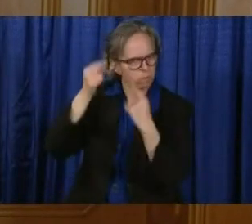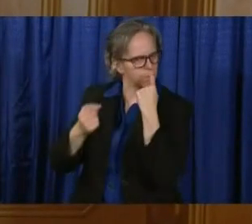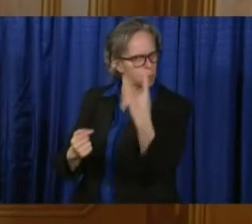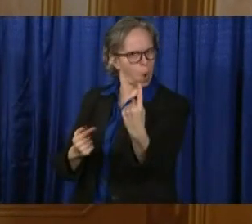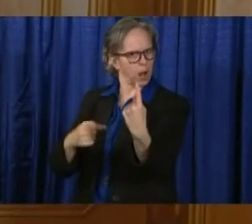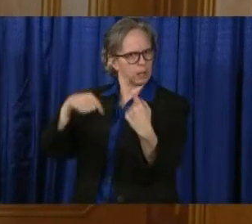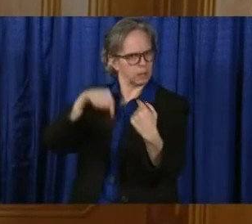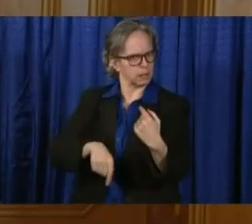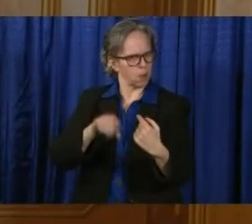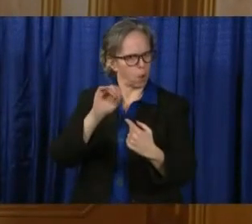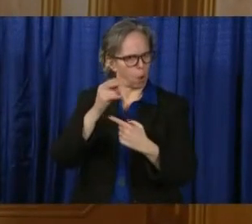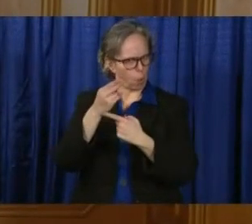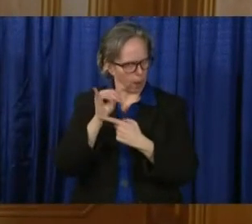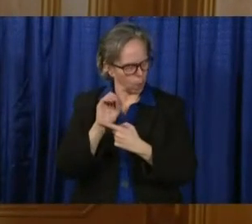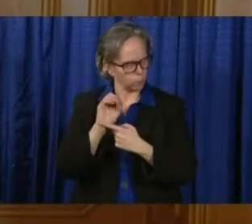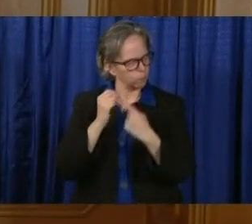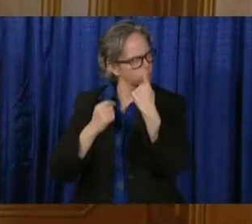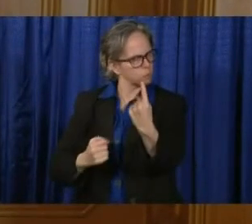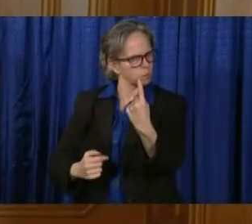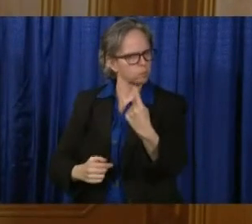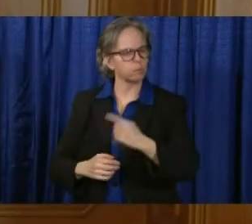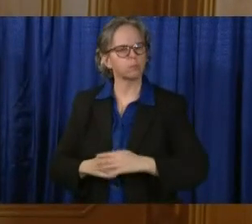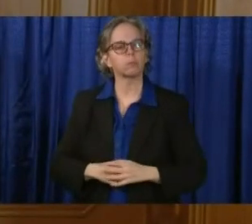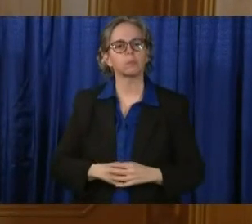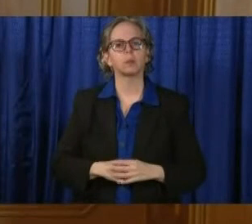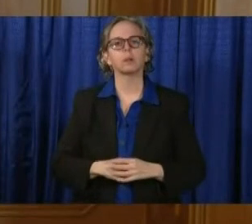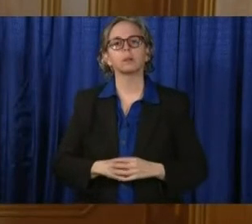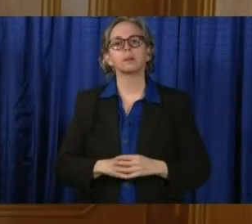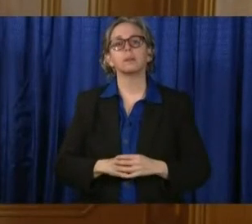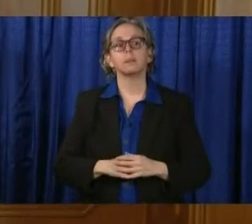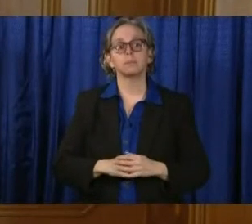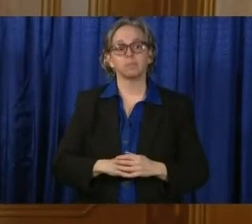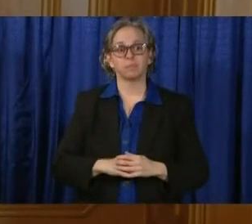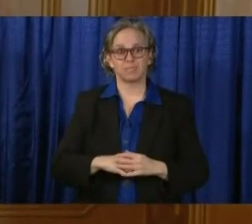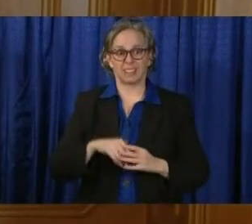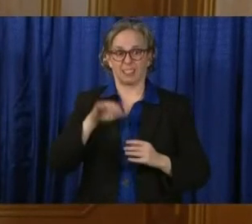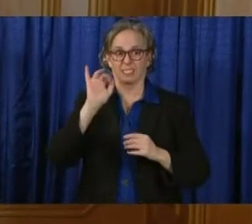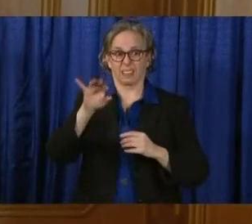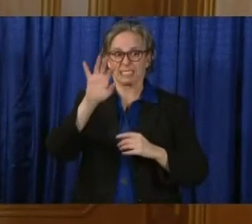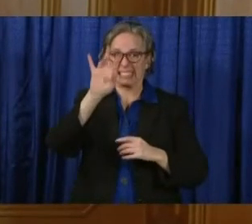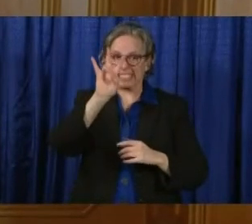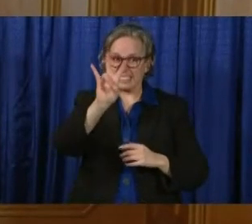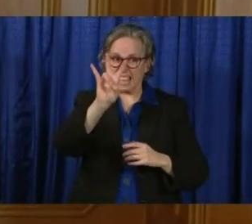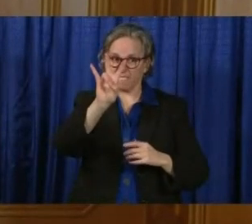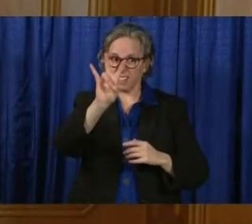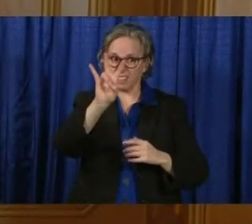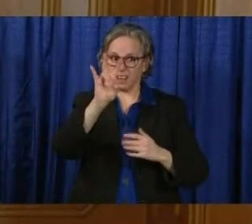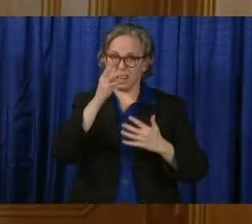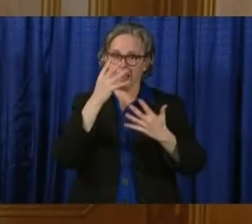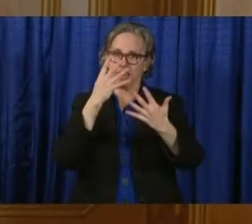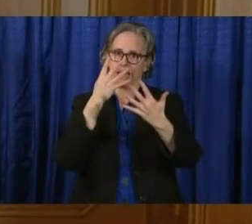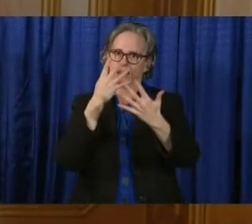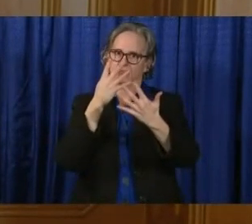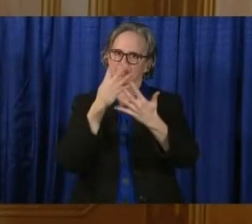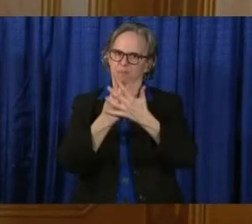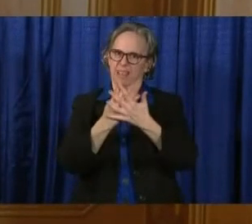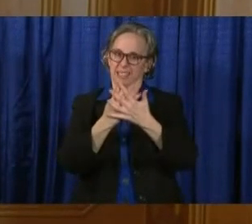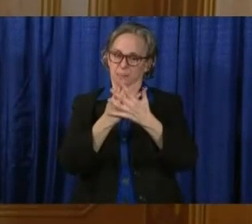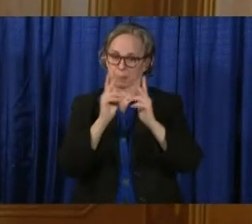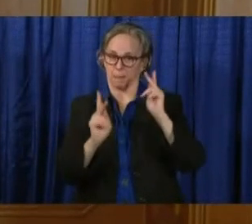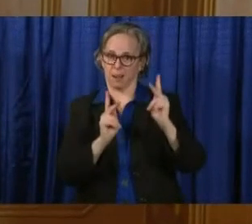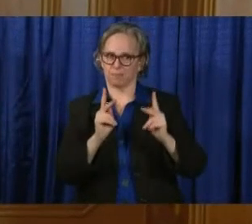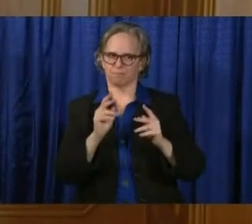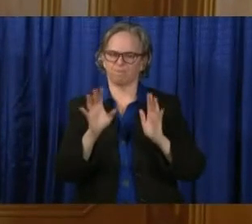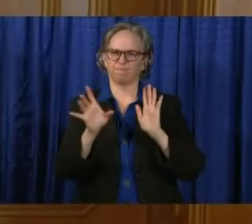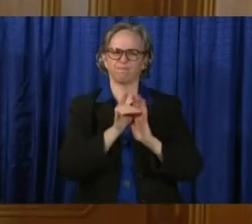not state prisoners. We know that seven inmates have tested positive. We also know that dozens